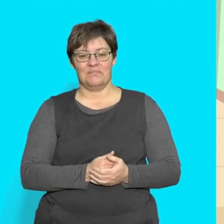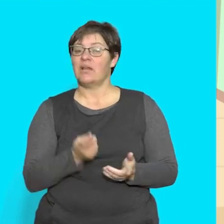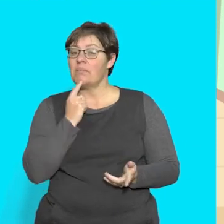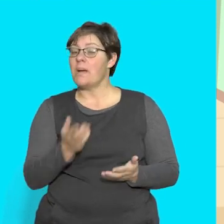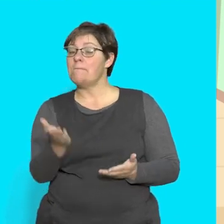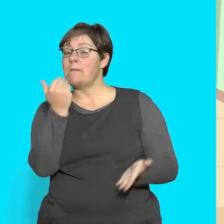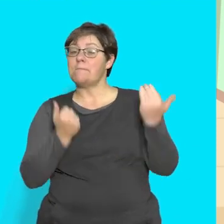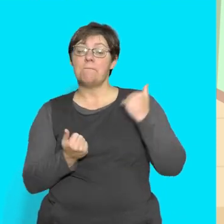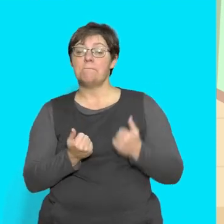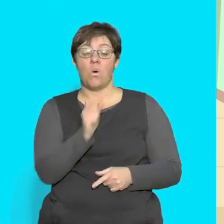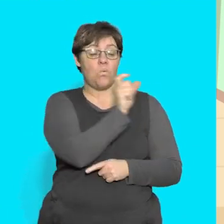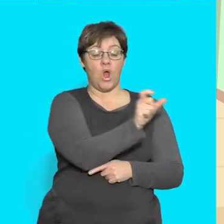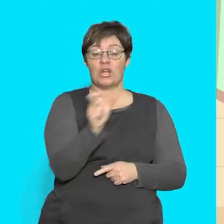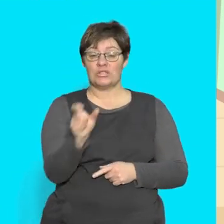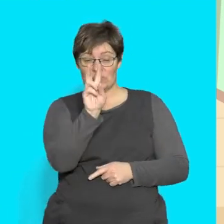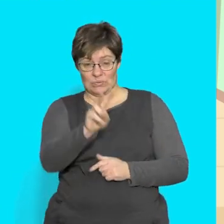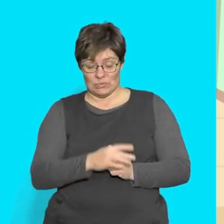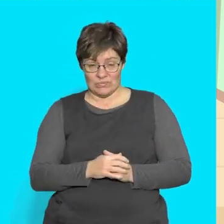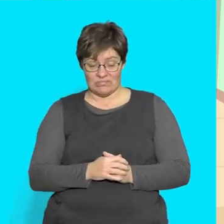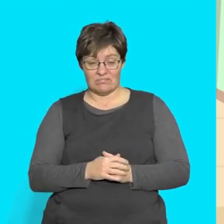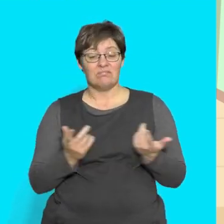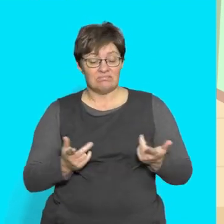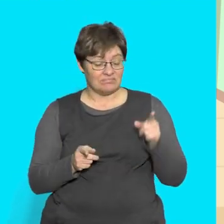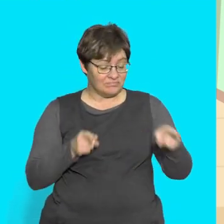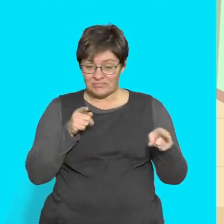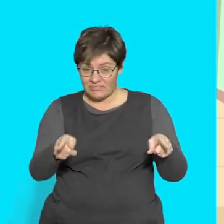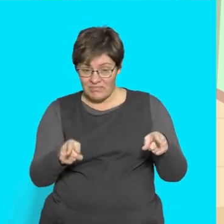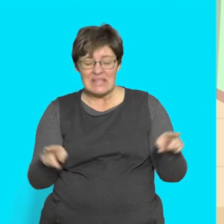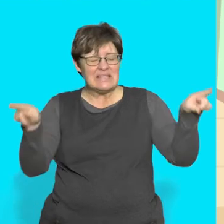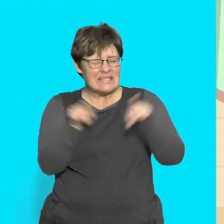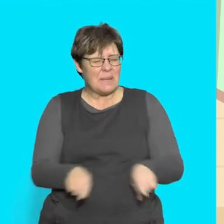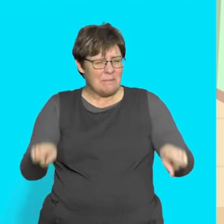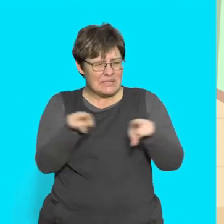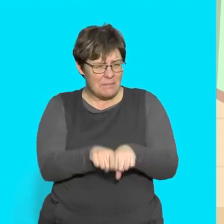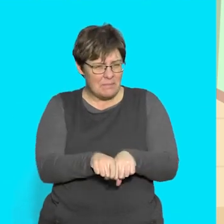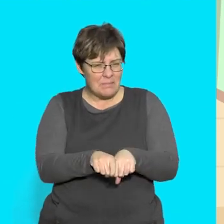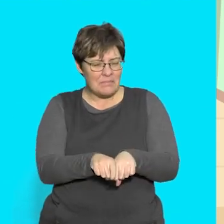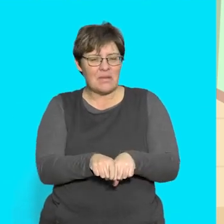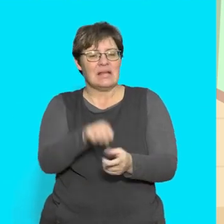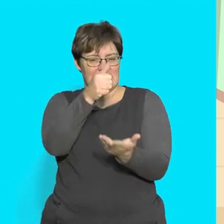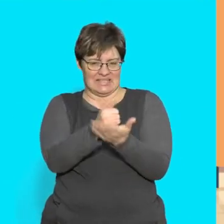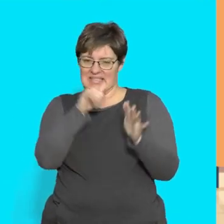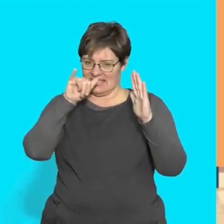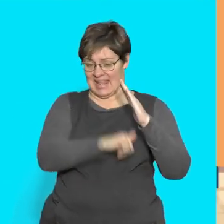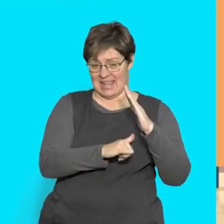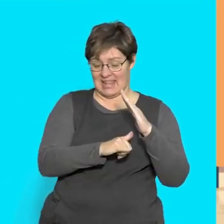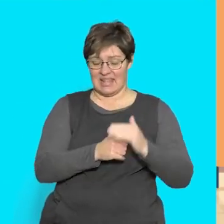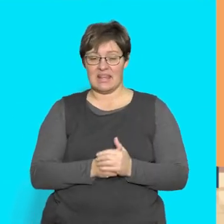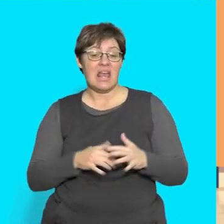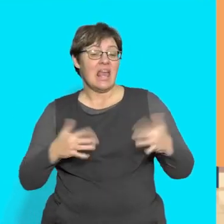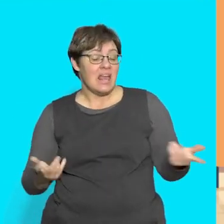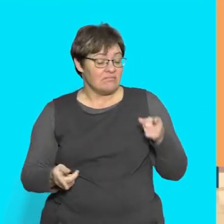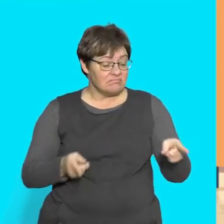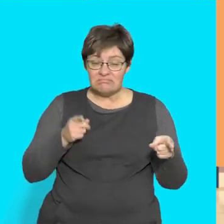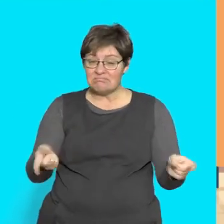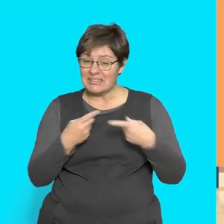calling out two words If the words are exactly the same, you must stay sitting down But if the